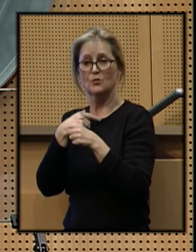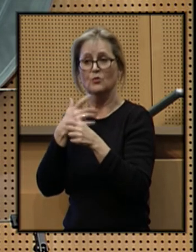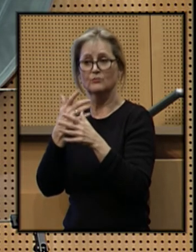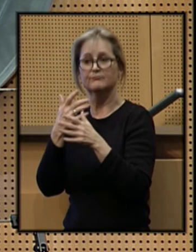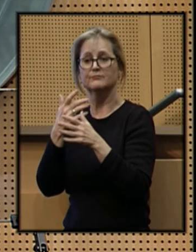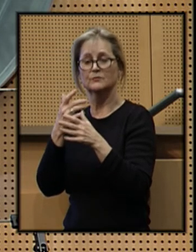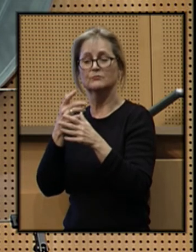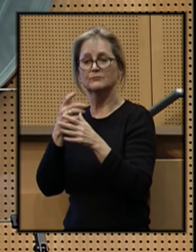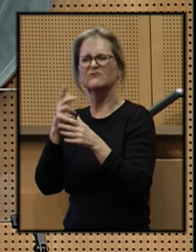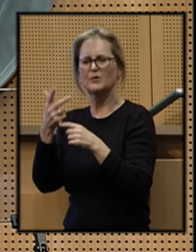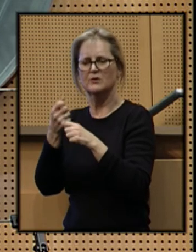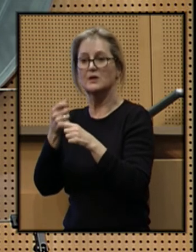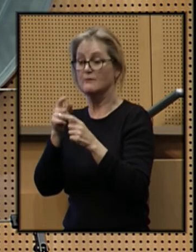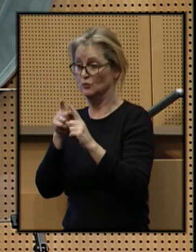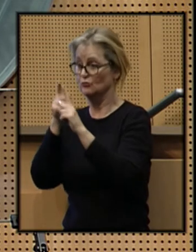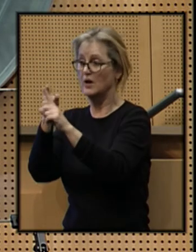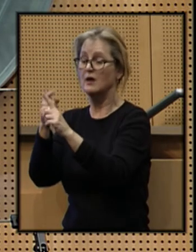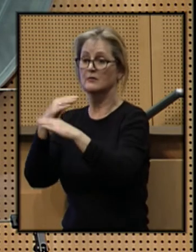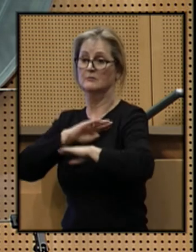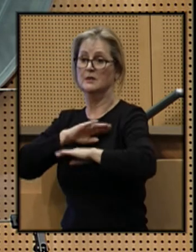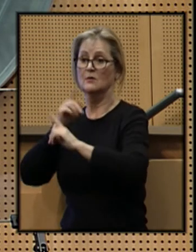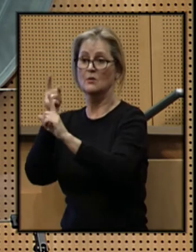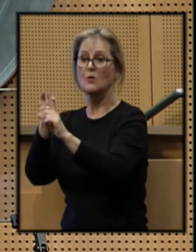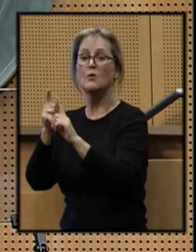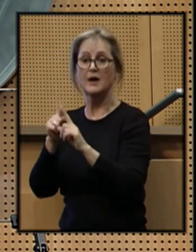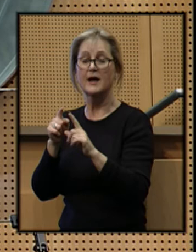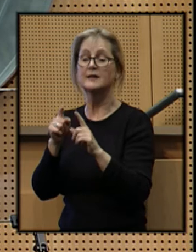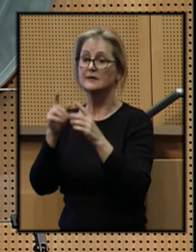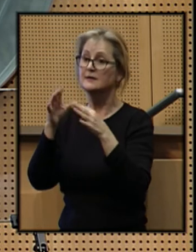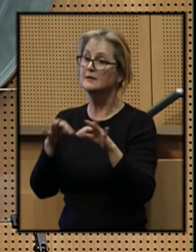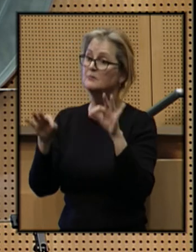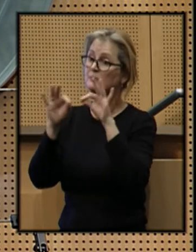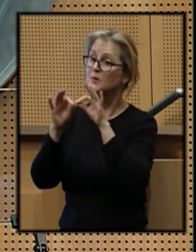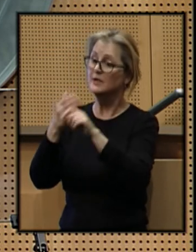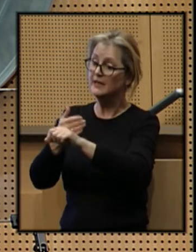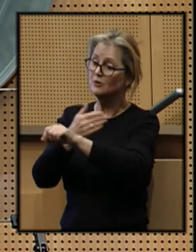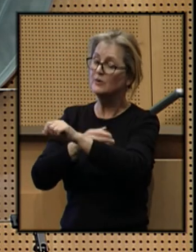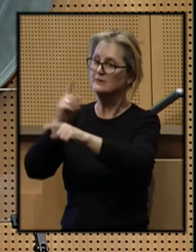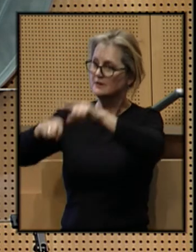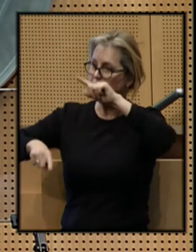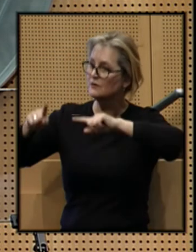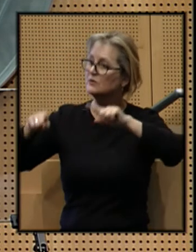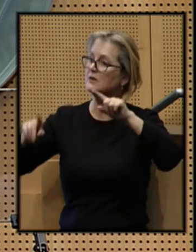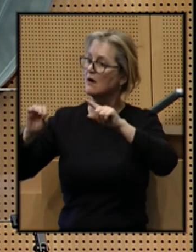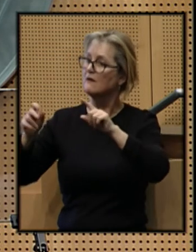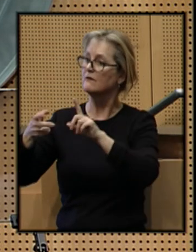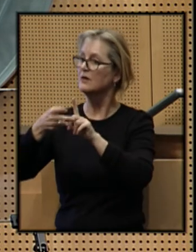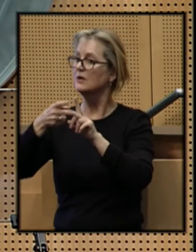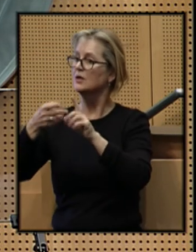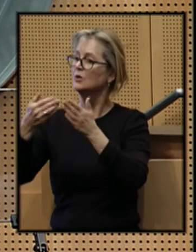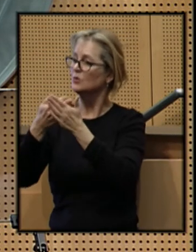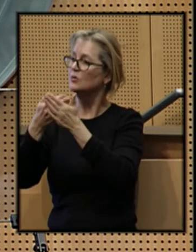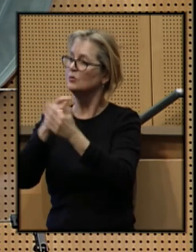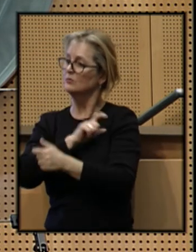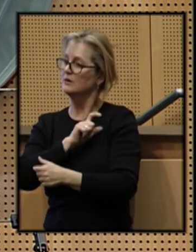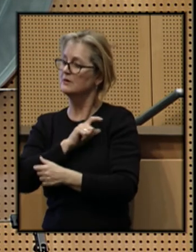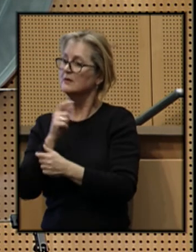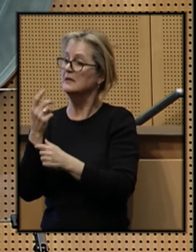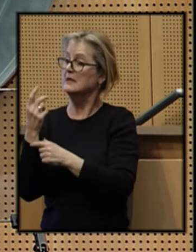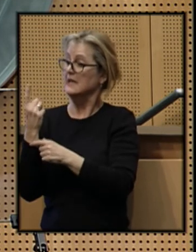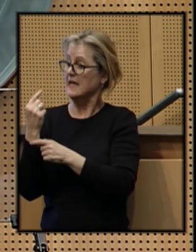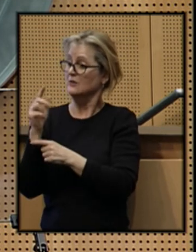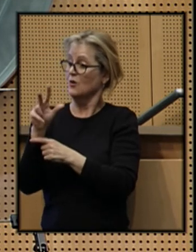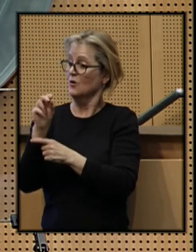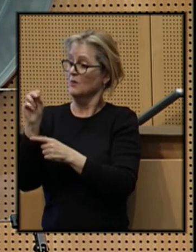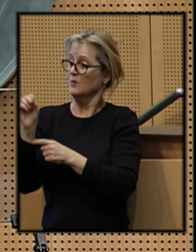to meet that goal. And we are doing it with a significant increase in diversity among recruits. Last year, 30%